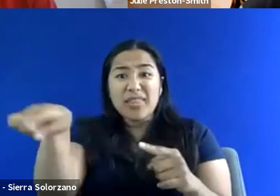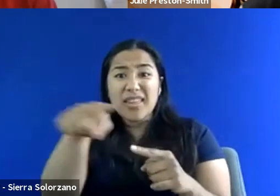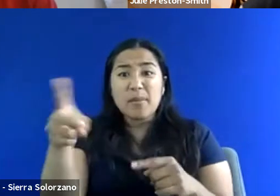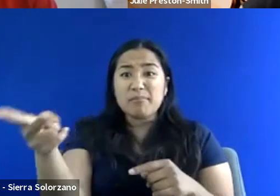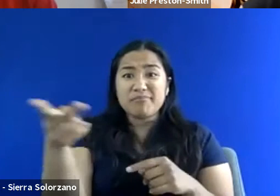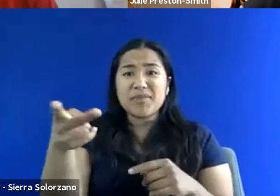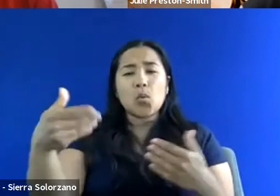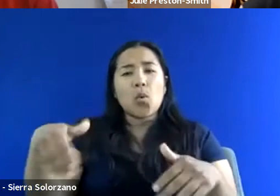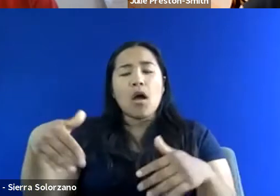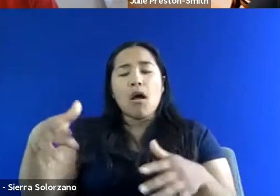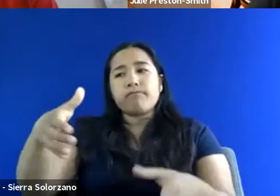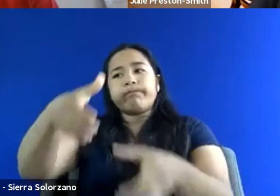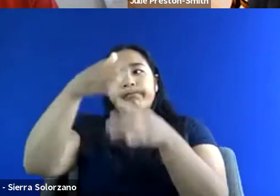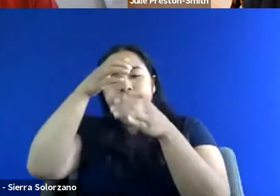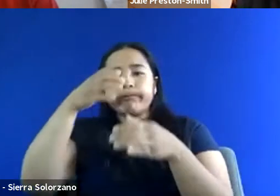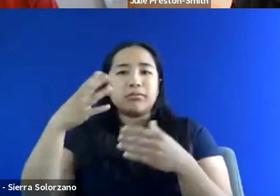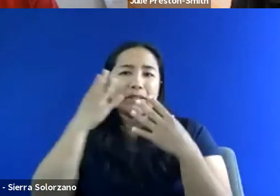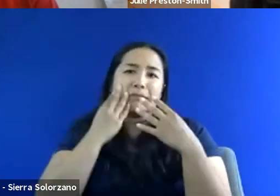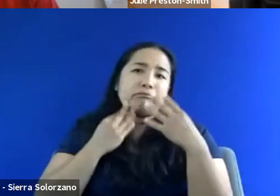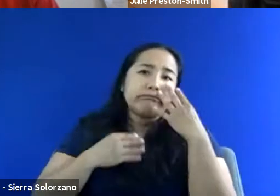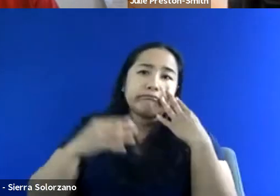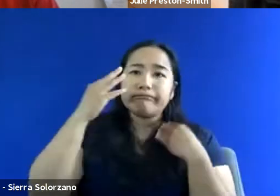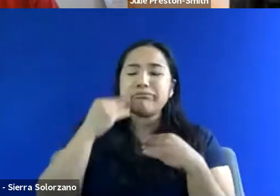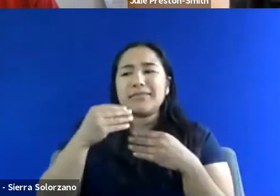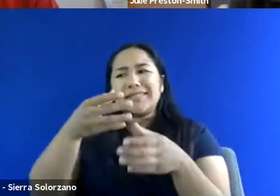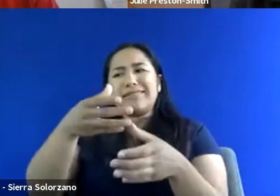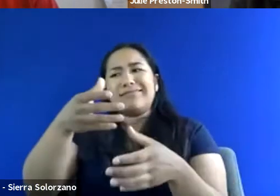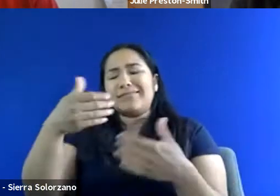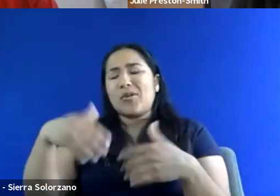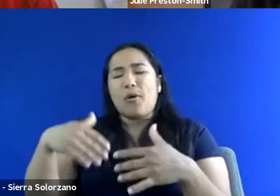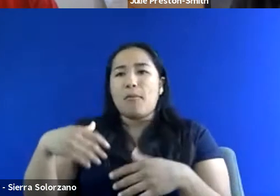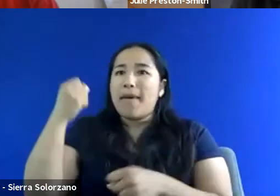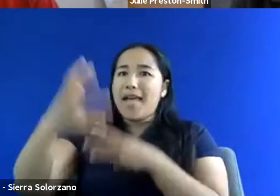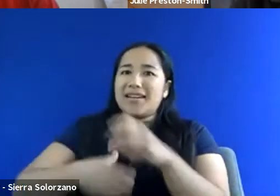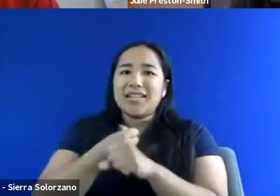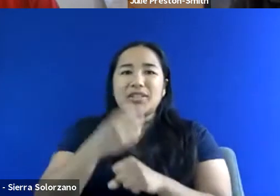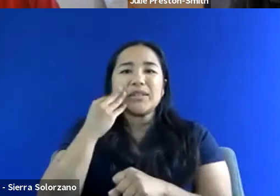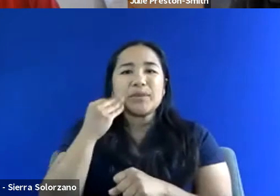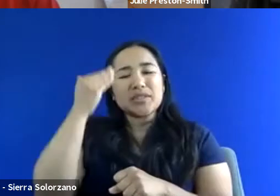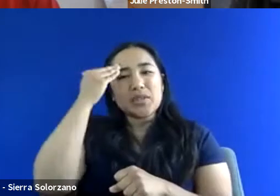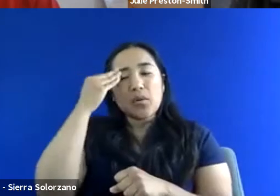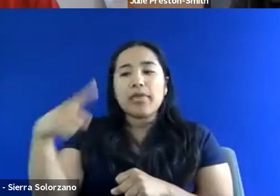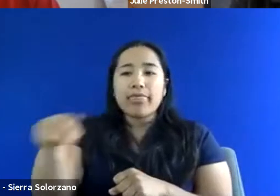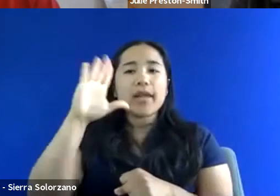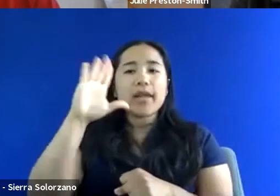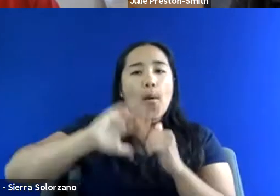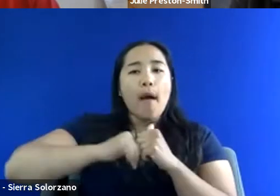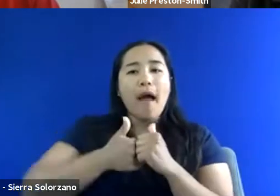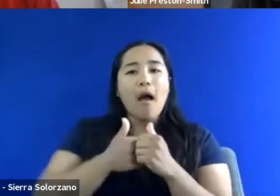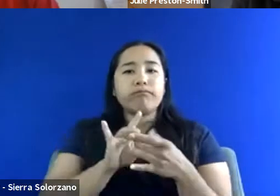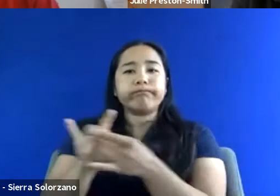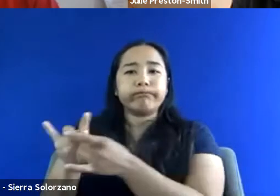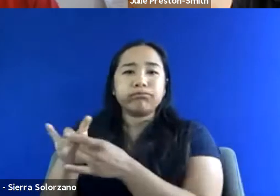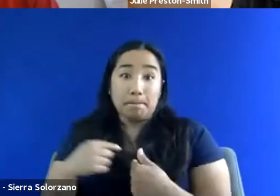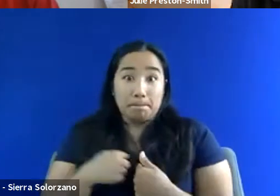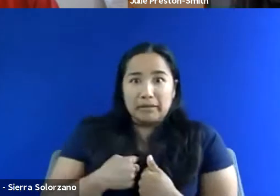students? They have so much expertise on it. They have so much knowledge. They've been doing it for years. They know how to connect with these individuals in ways that I can't